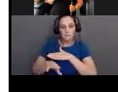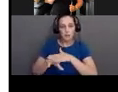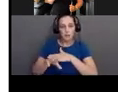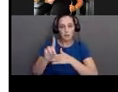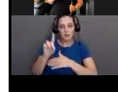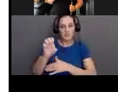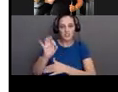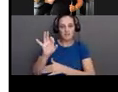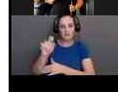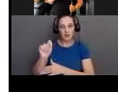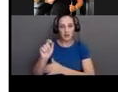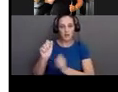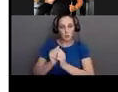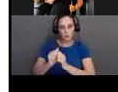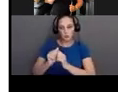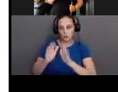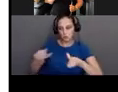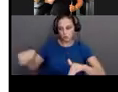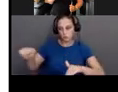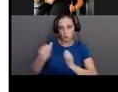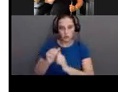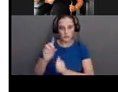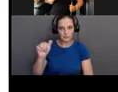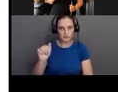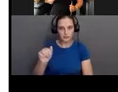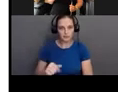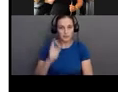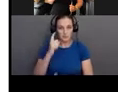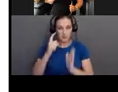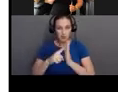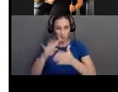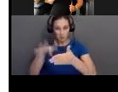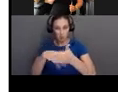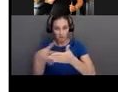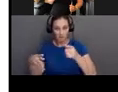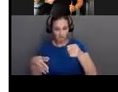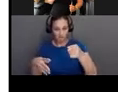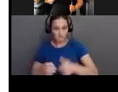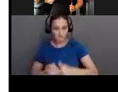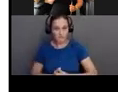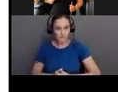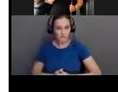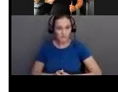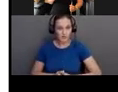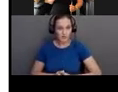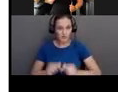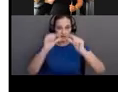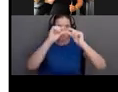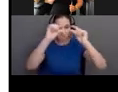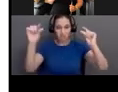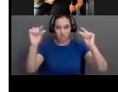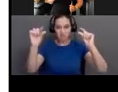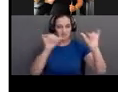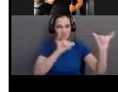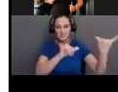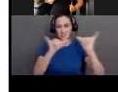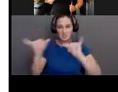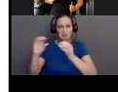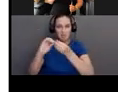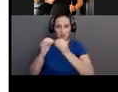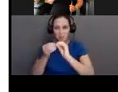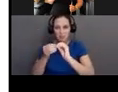to the right, we can see we're on par with fetal alcohol syndrome, Down syndrome, spina bifida,